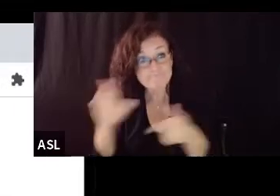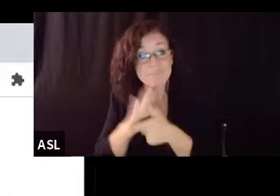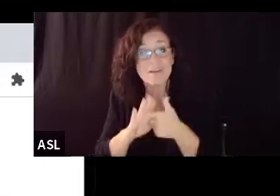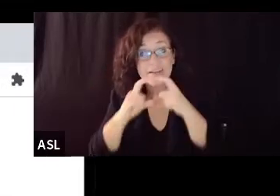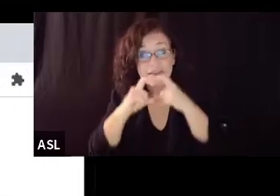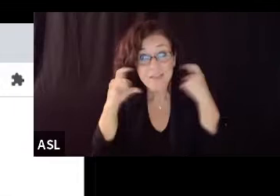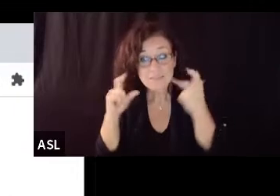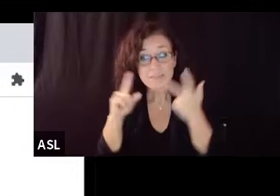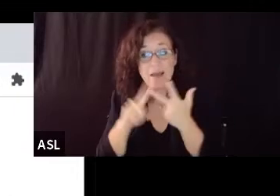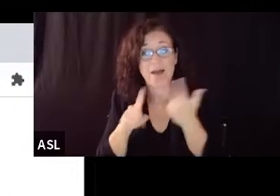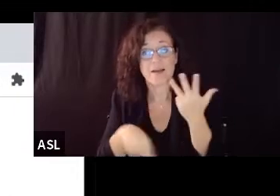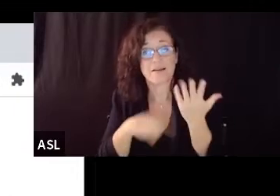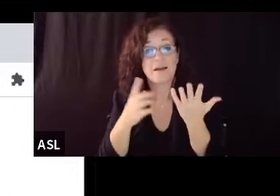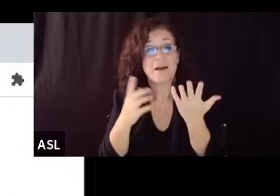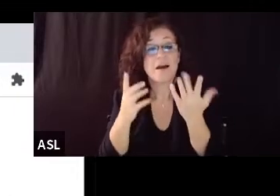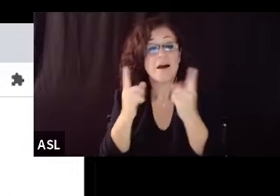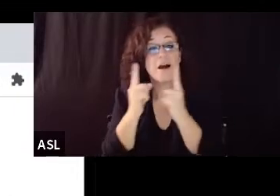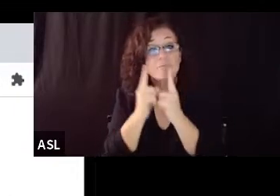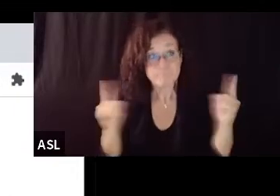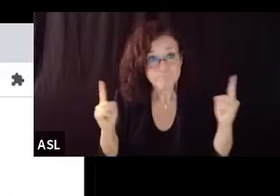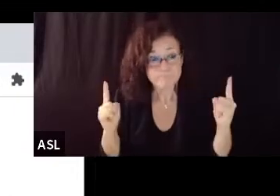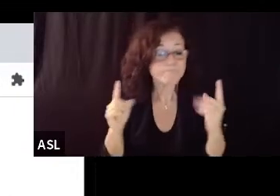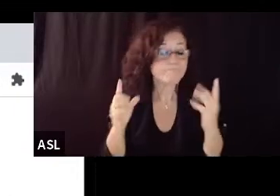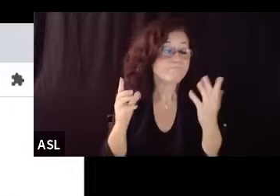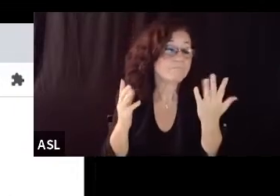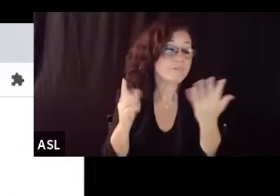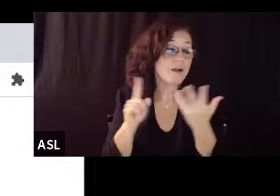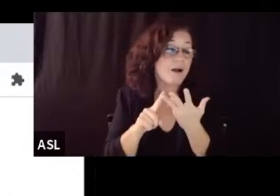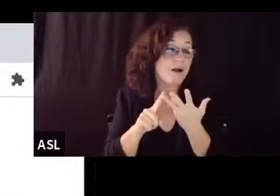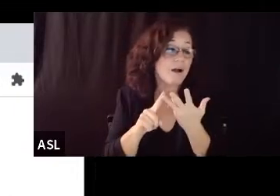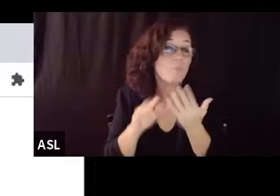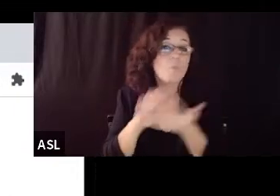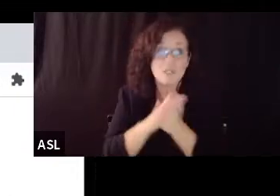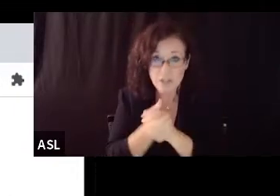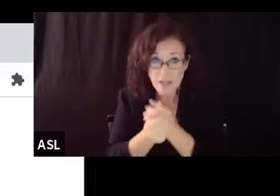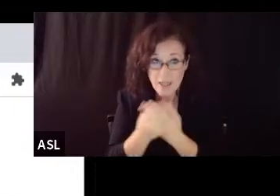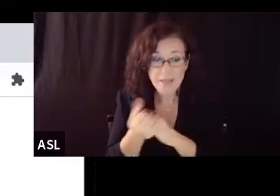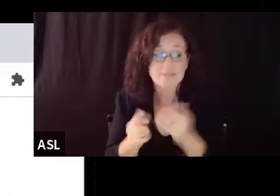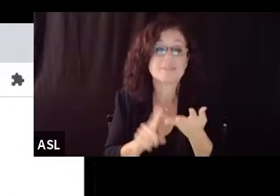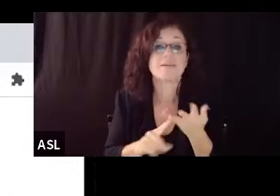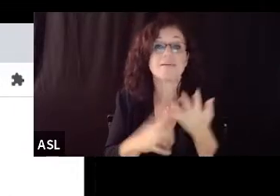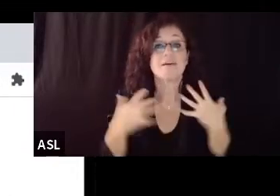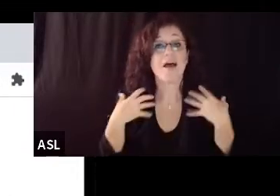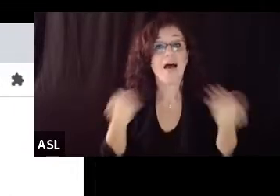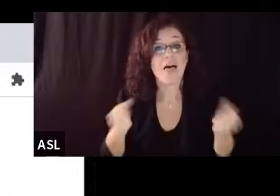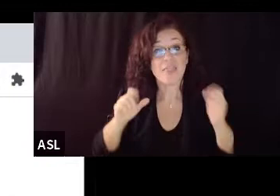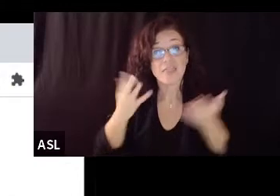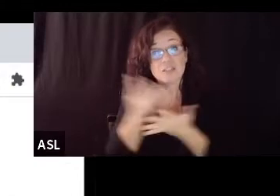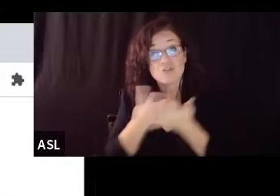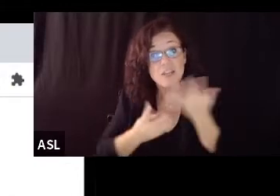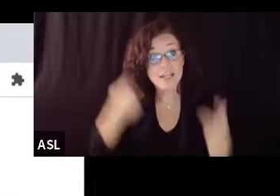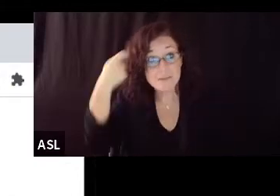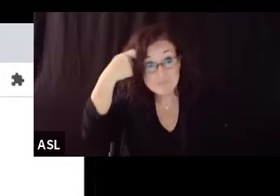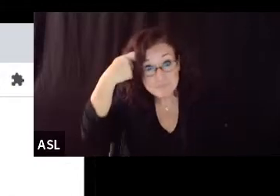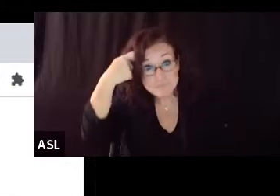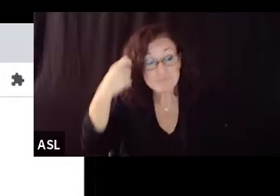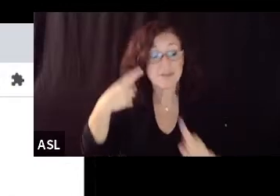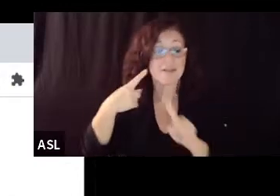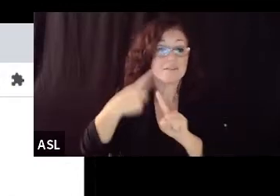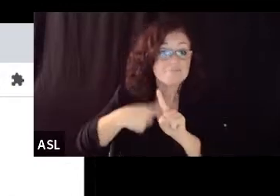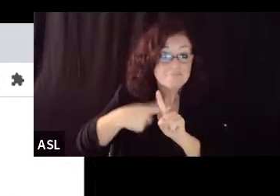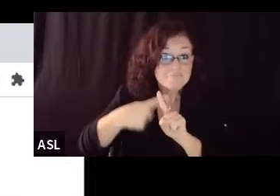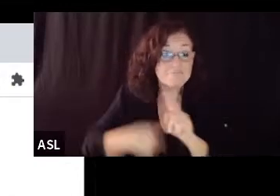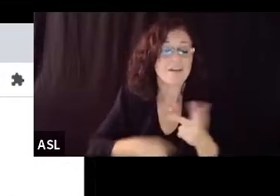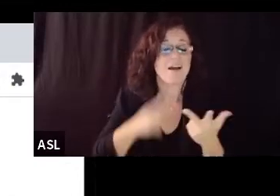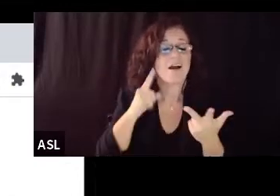contact tracing disinfection the health screenings um and the testing but the ventilation is actually one layer of this